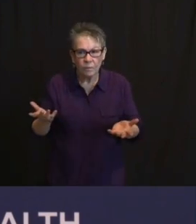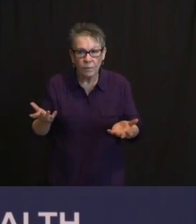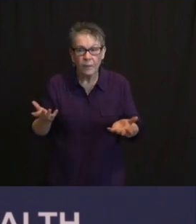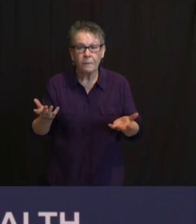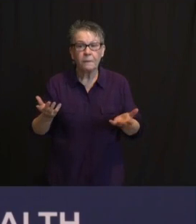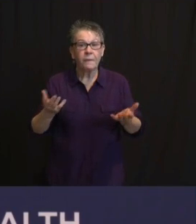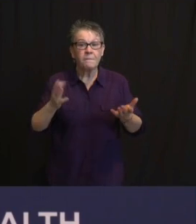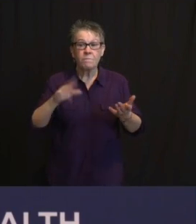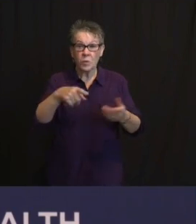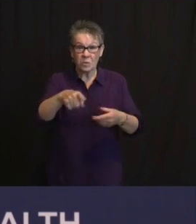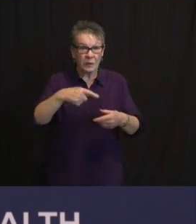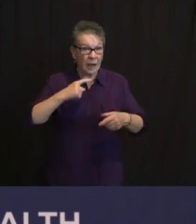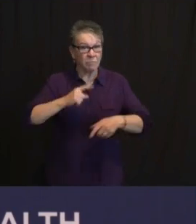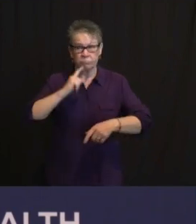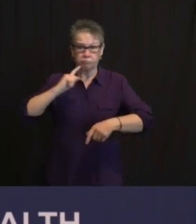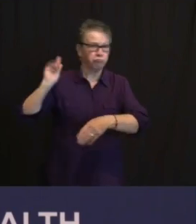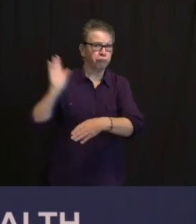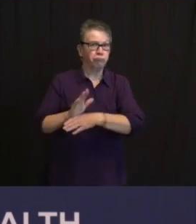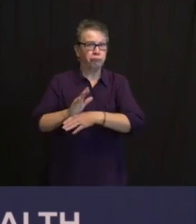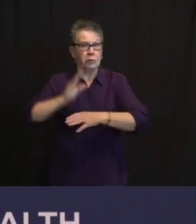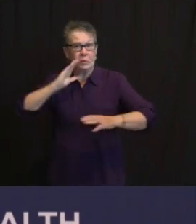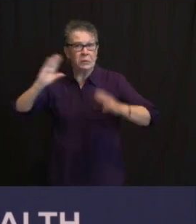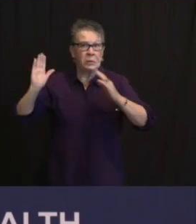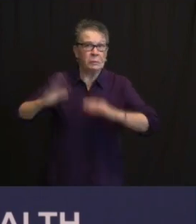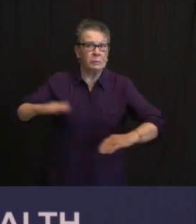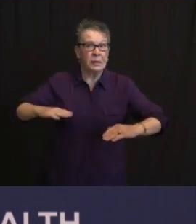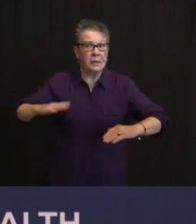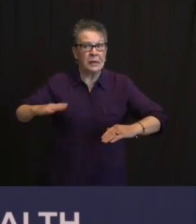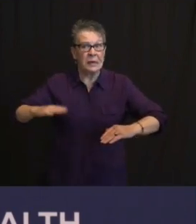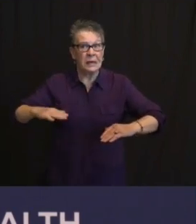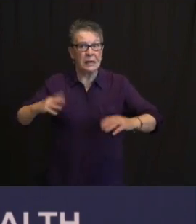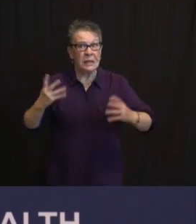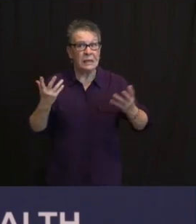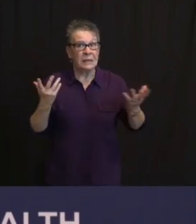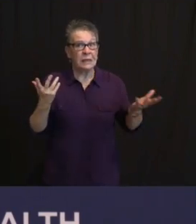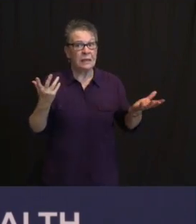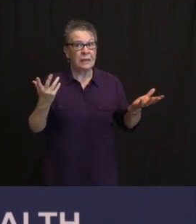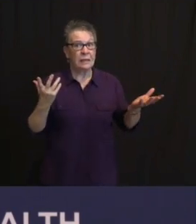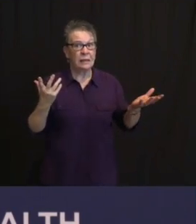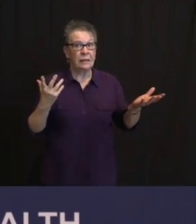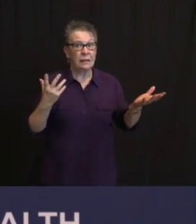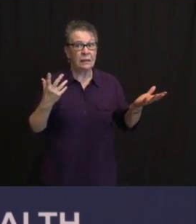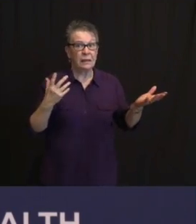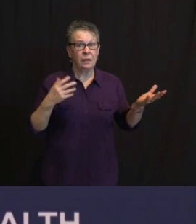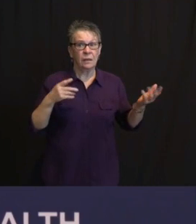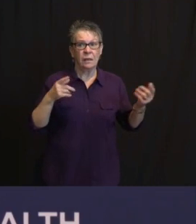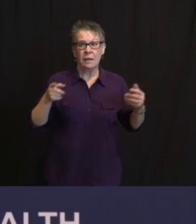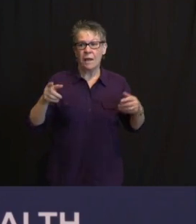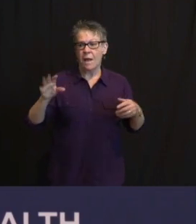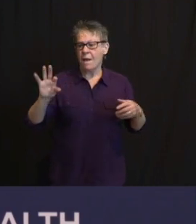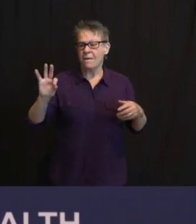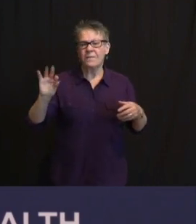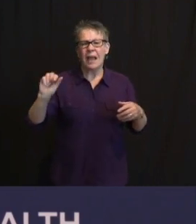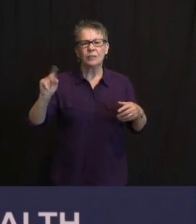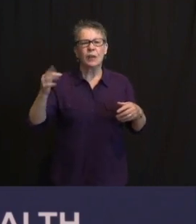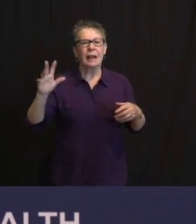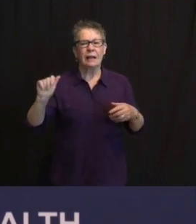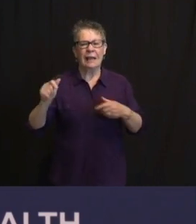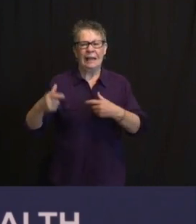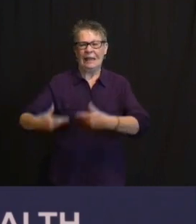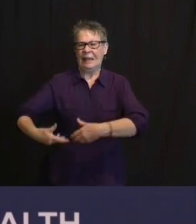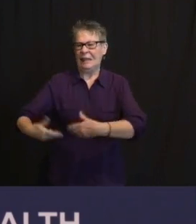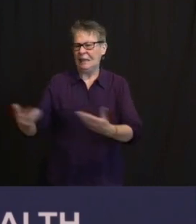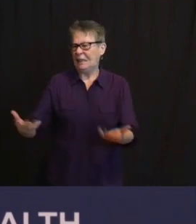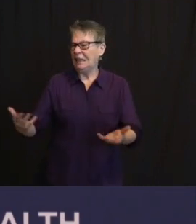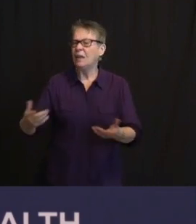JUDY, IF ANGELICA WERE HERE, I SUSPECT SHE WOULD JOIN US TO SAY THAT WE WILL BE OPEN FOR BUSINESS SAFELY AND RESPONSIBLY IN THE FALL,